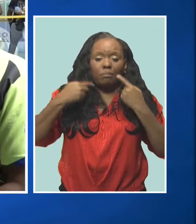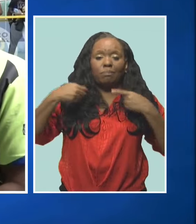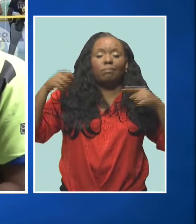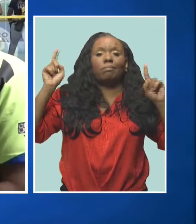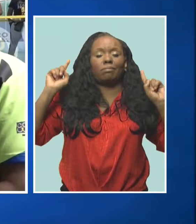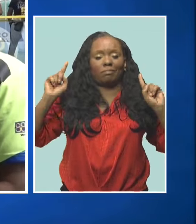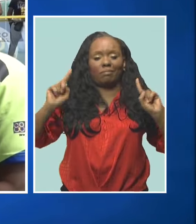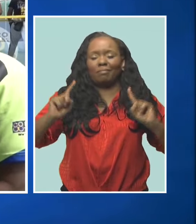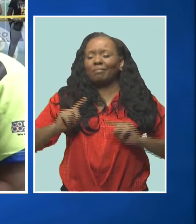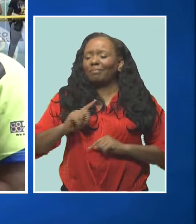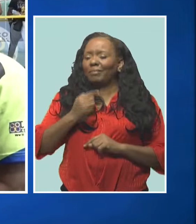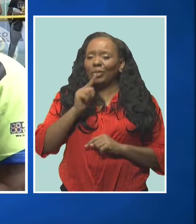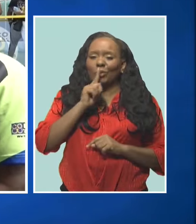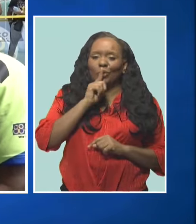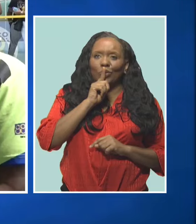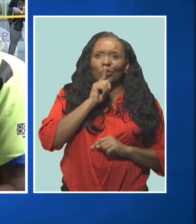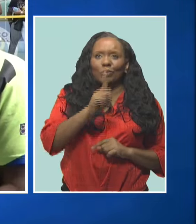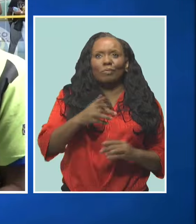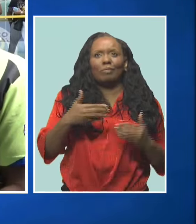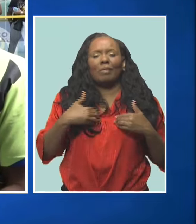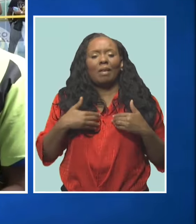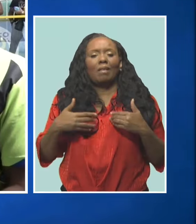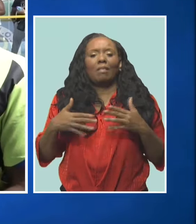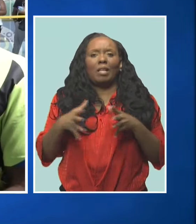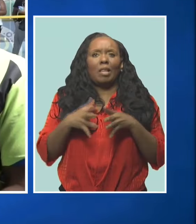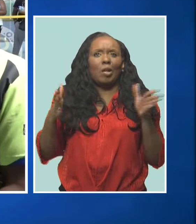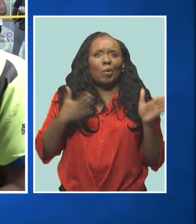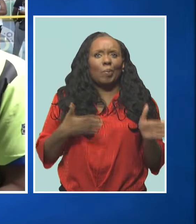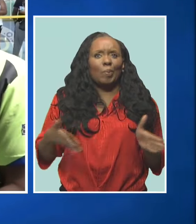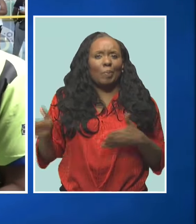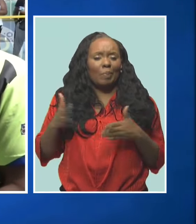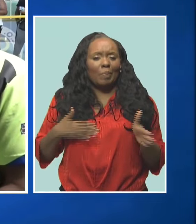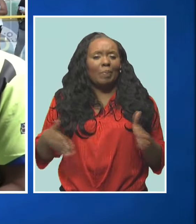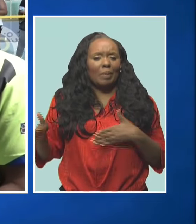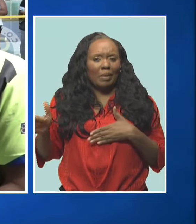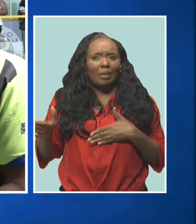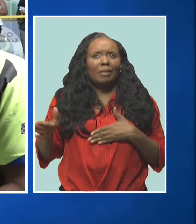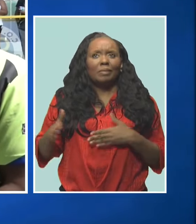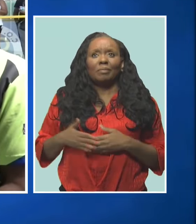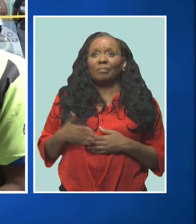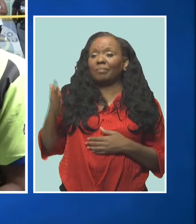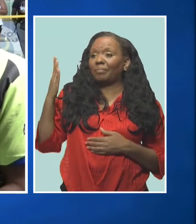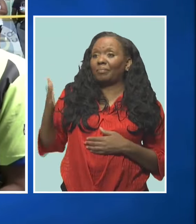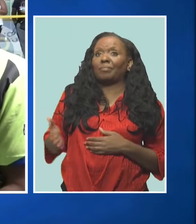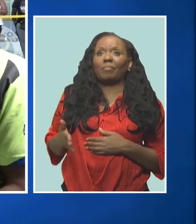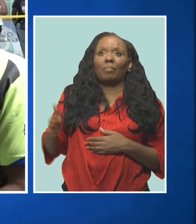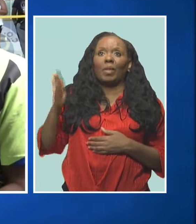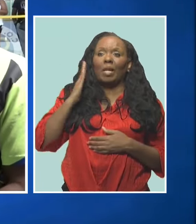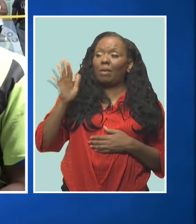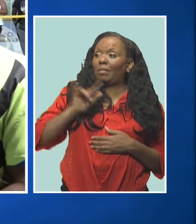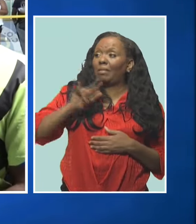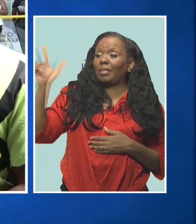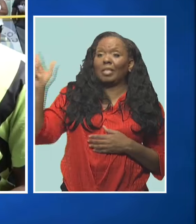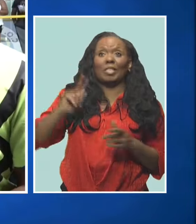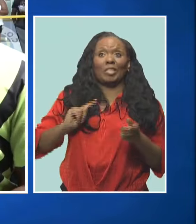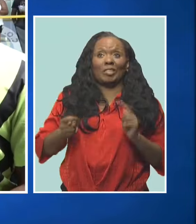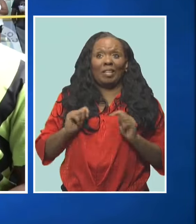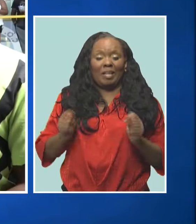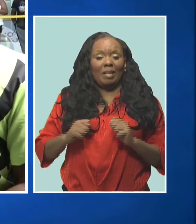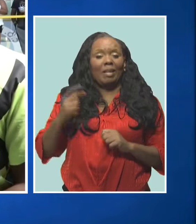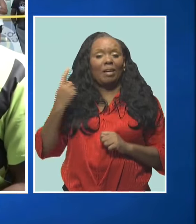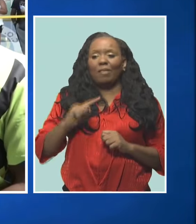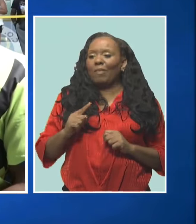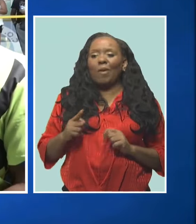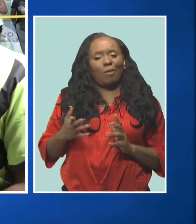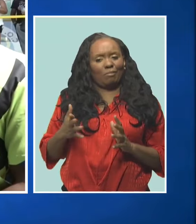And she says they have a number of plans in the pipeline. We're off to Trinidad to take some of this great talent. We